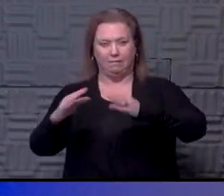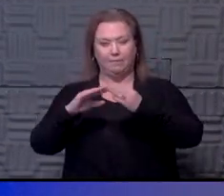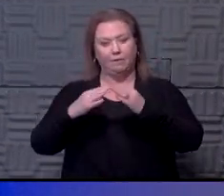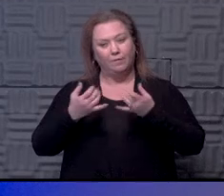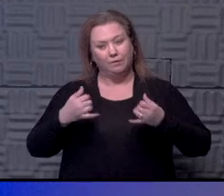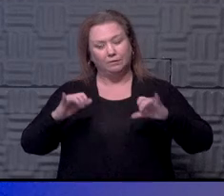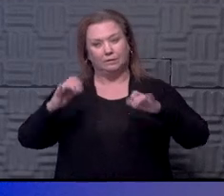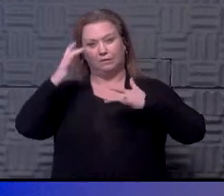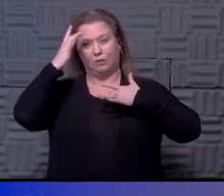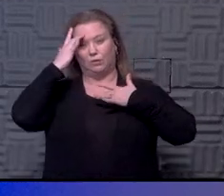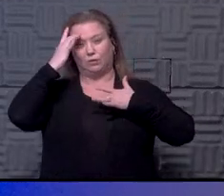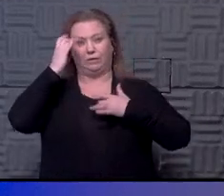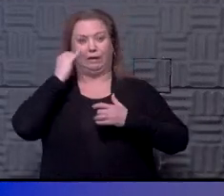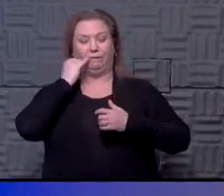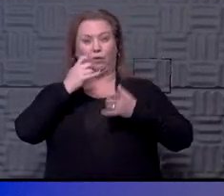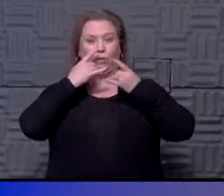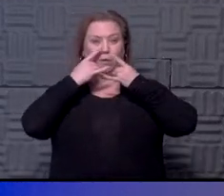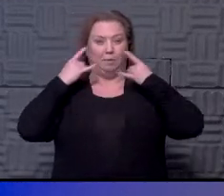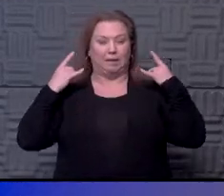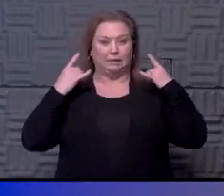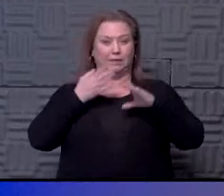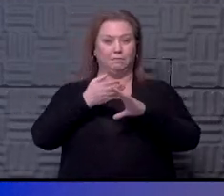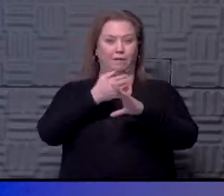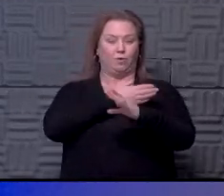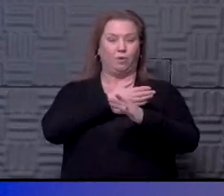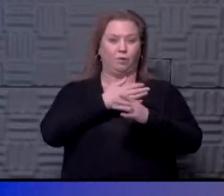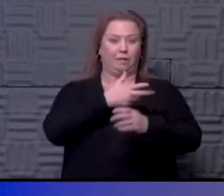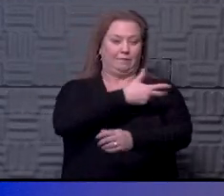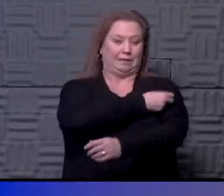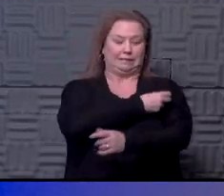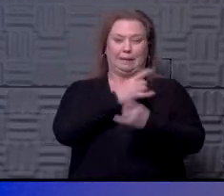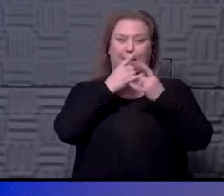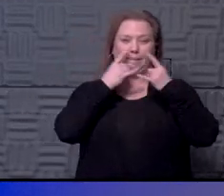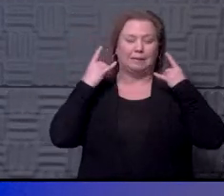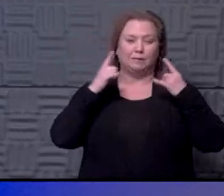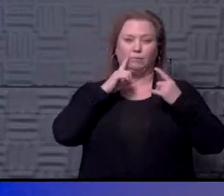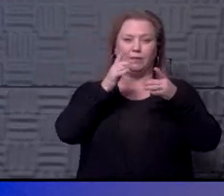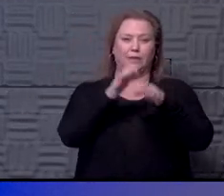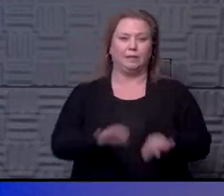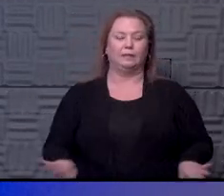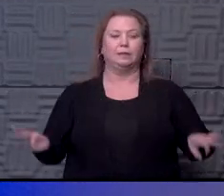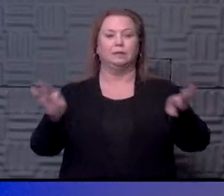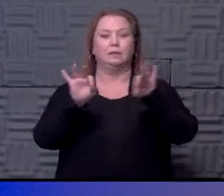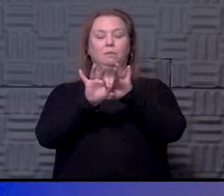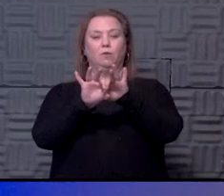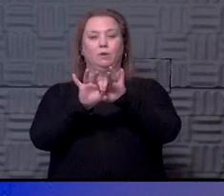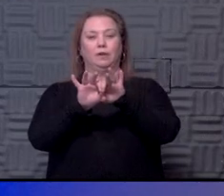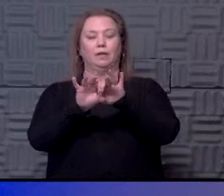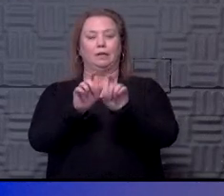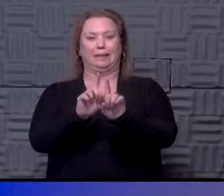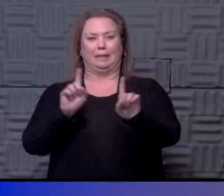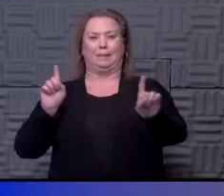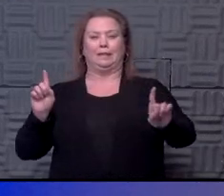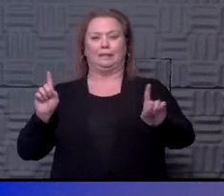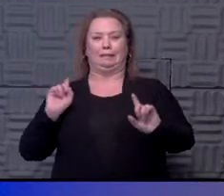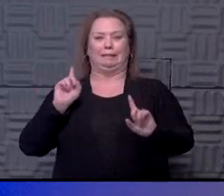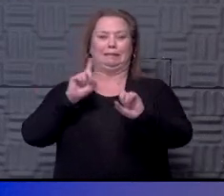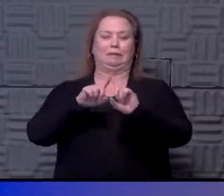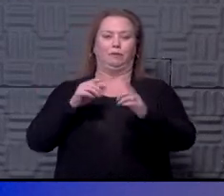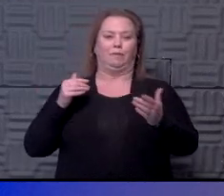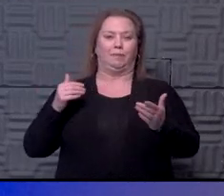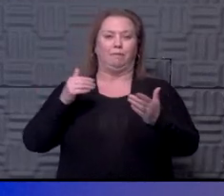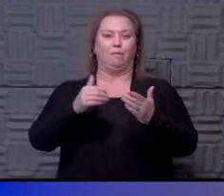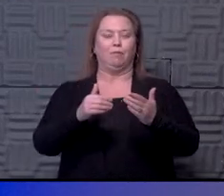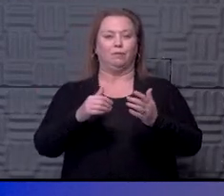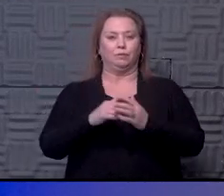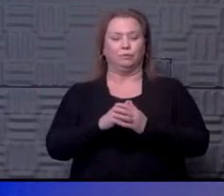if there's still concern, if you are masking before the vaccination, I think masking is extremely important. Keeping that distance until you need to be close to